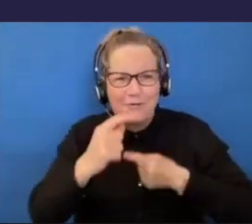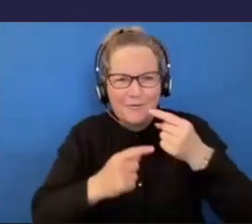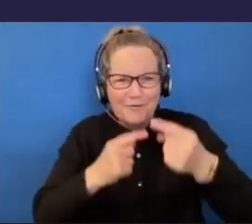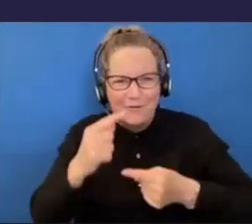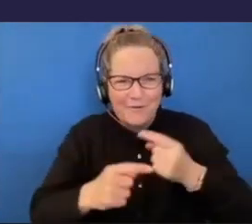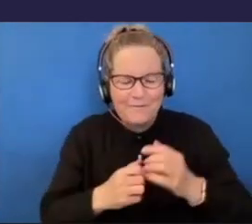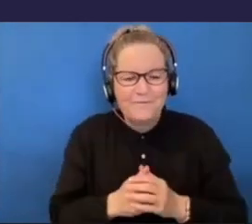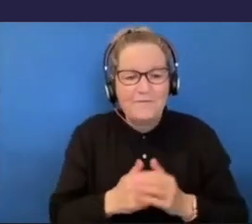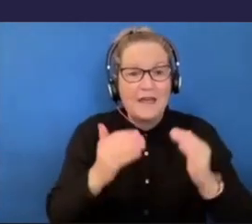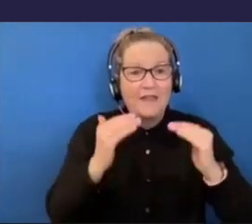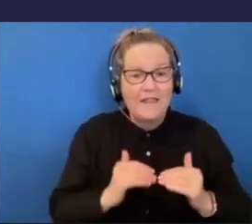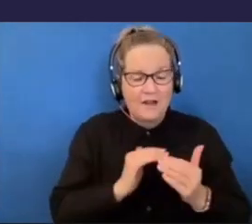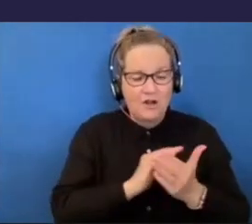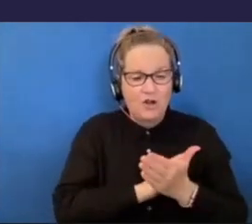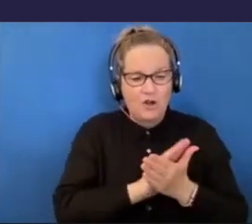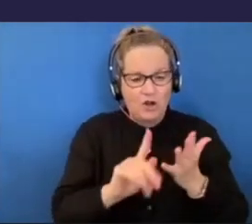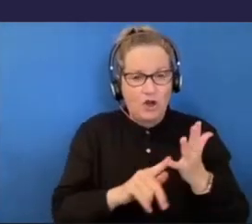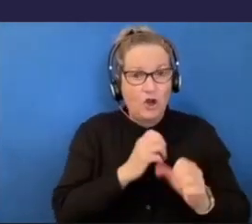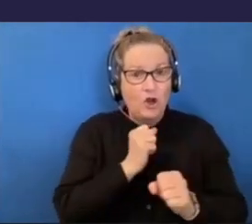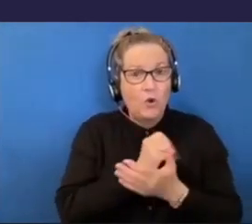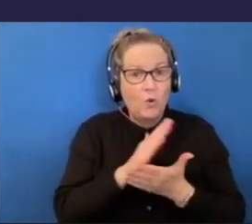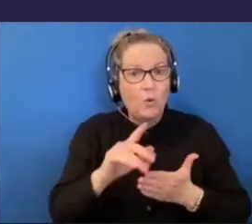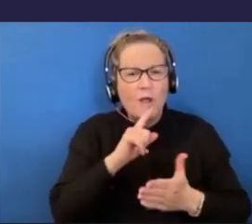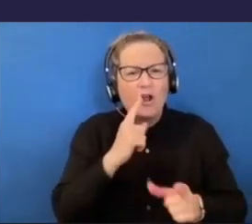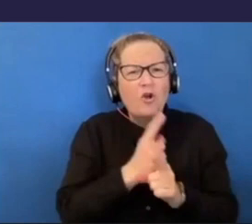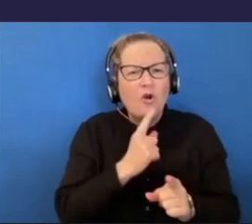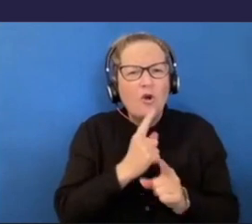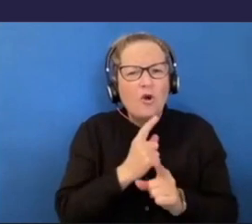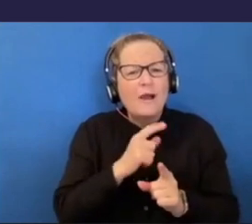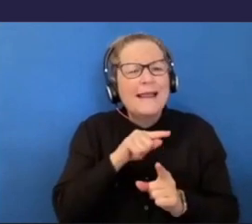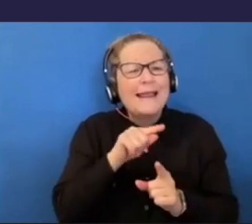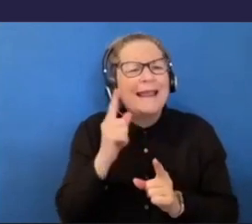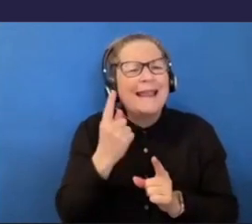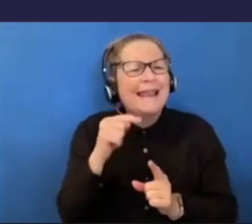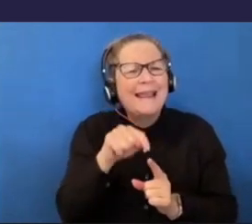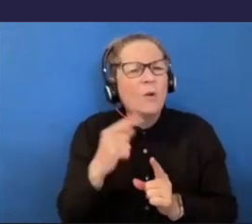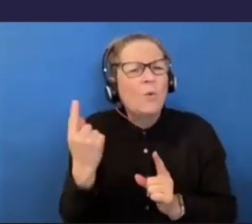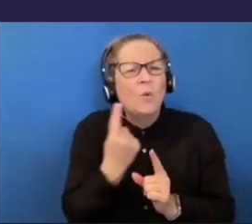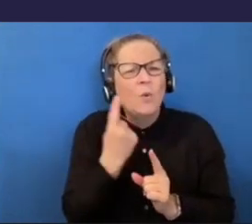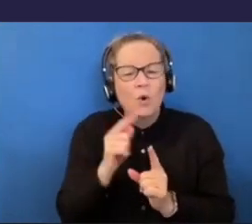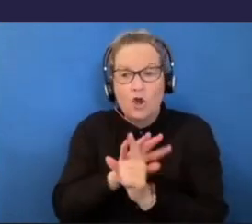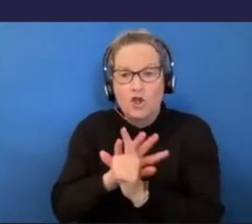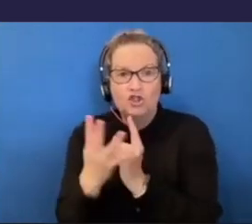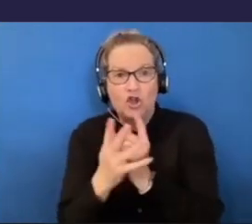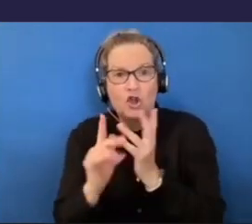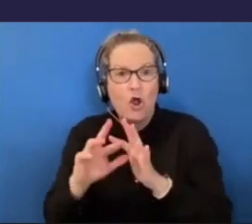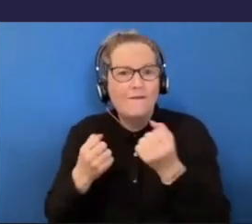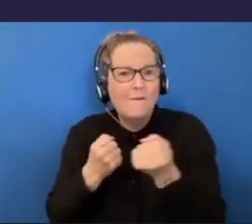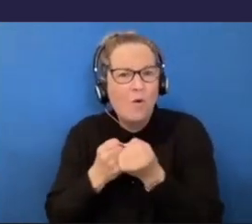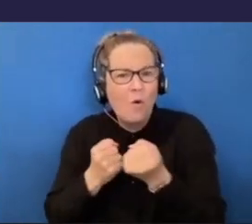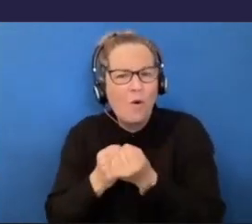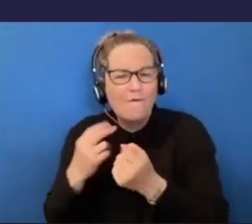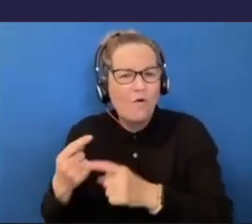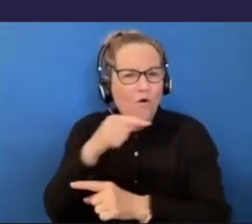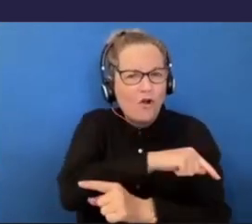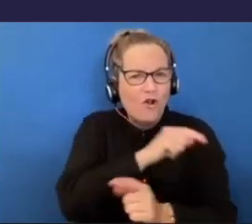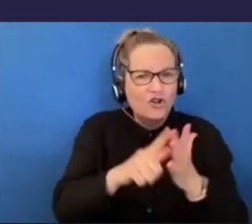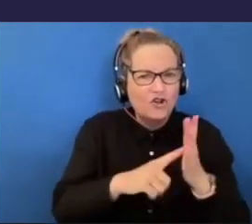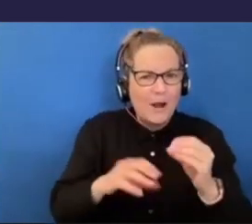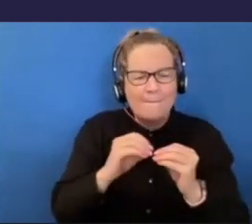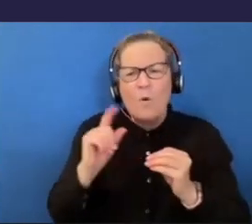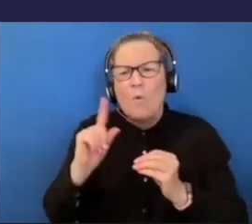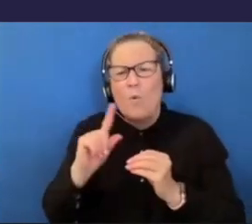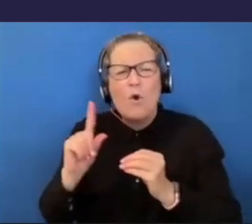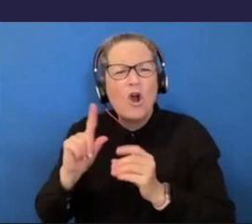to talk as part of Jacob's circle of support about what the circle does and what the role